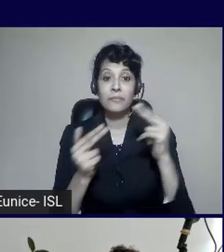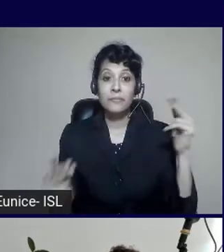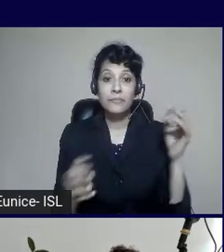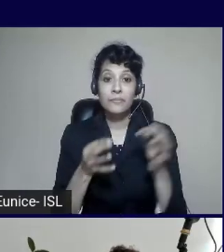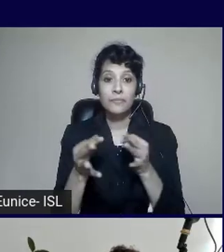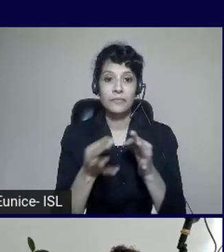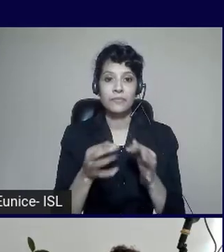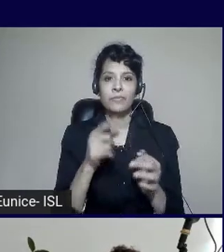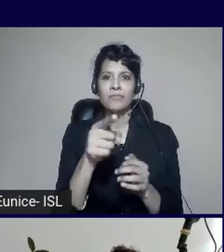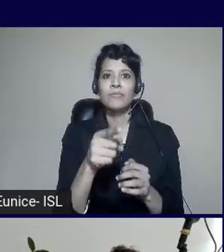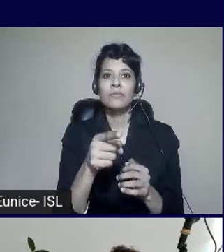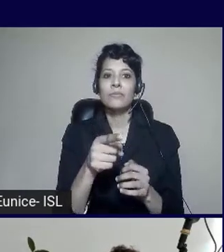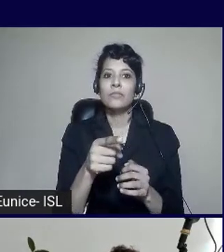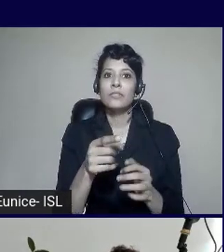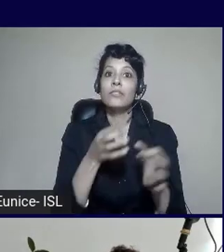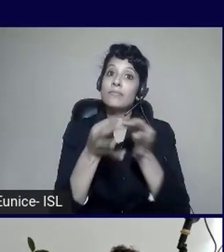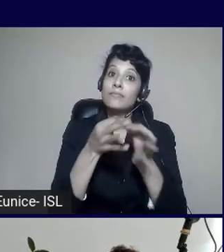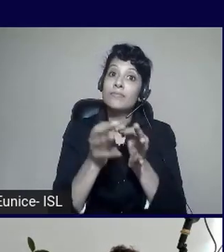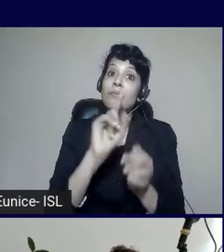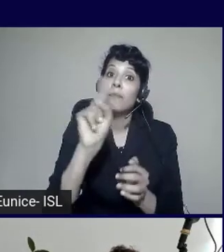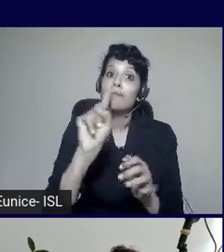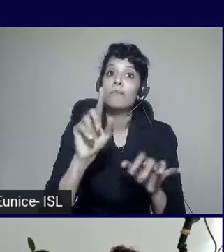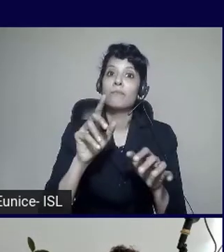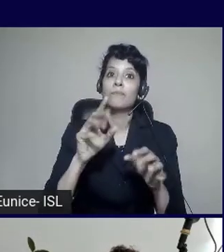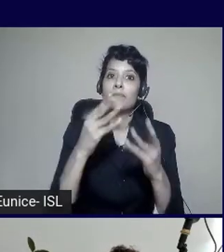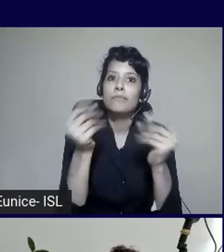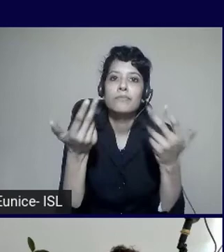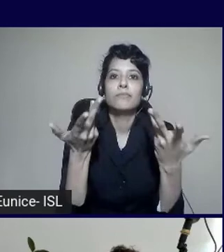to fix it. And how to fix it.